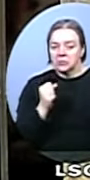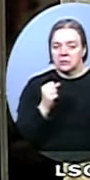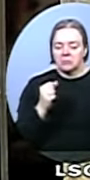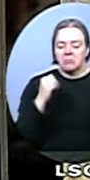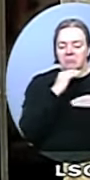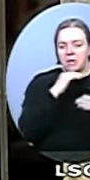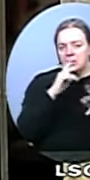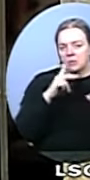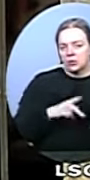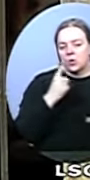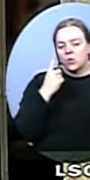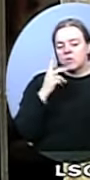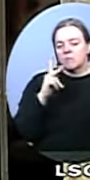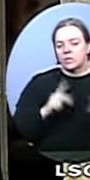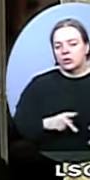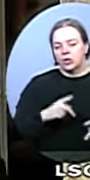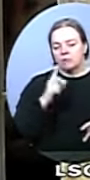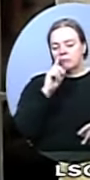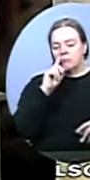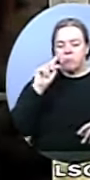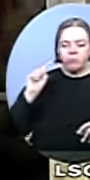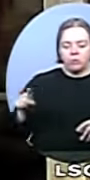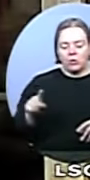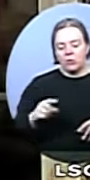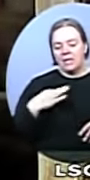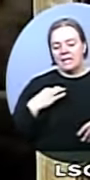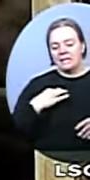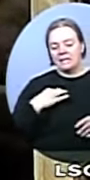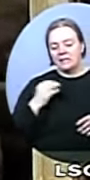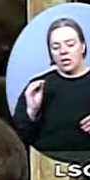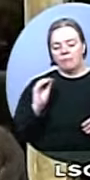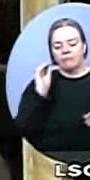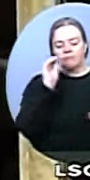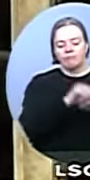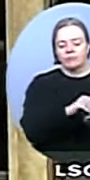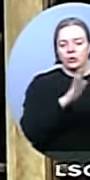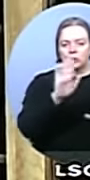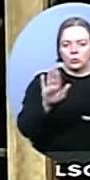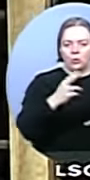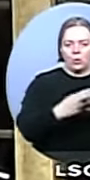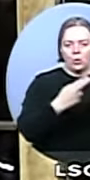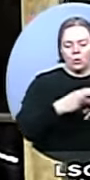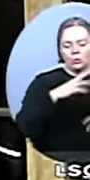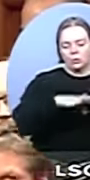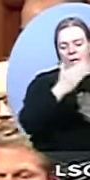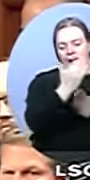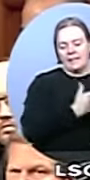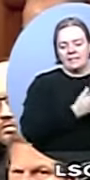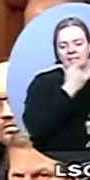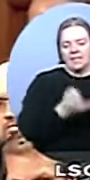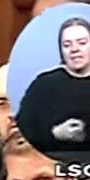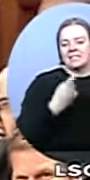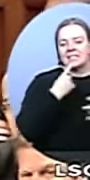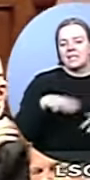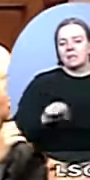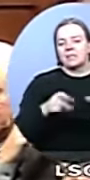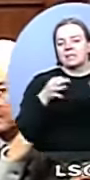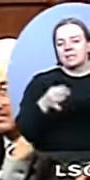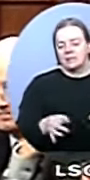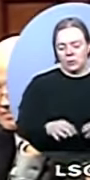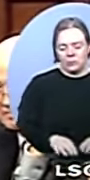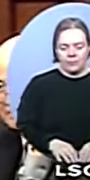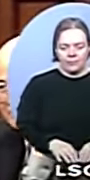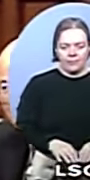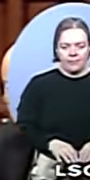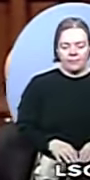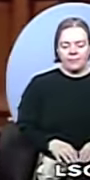the top of the list, and who broke the rules to put him there? There, there. Honourable Minister of Canadian Heritage. Well, the fantasies of the